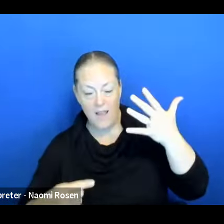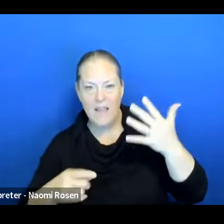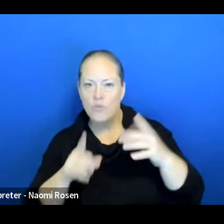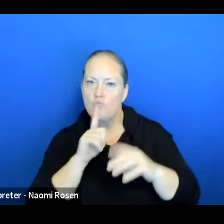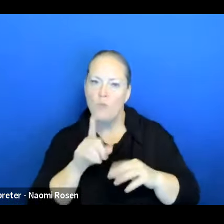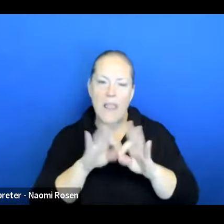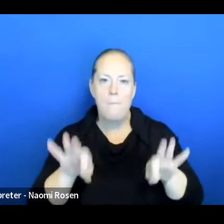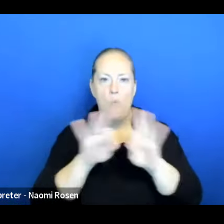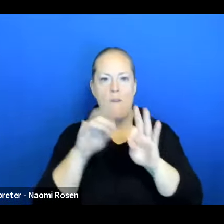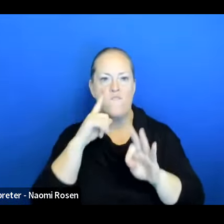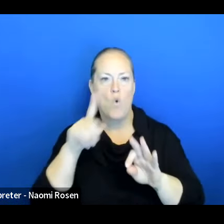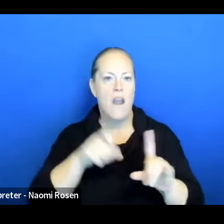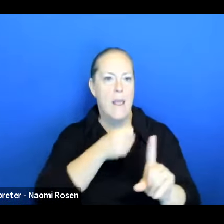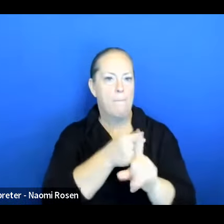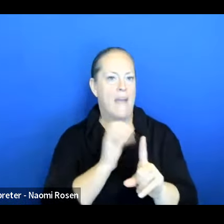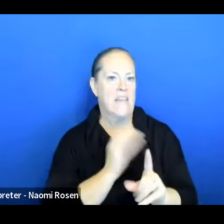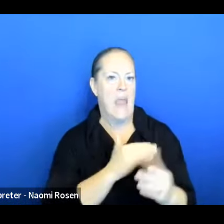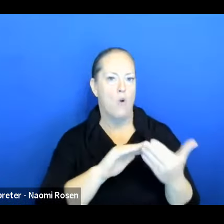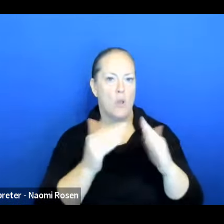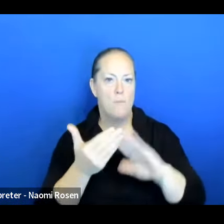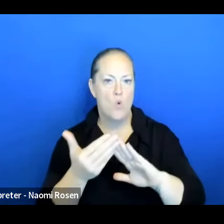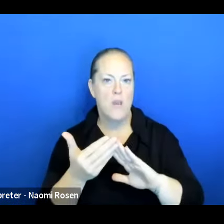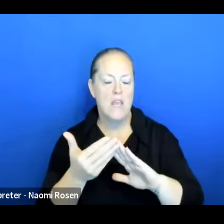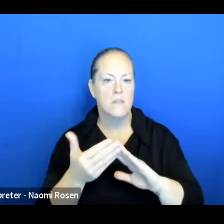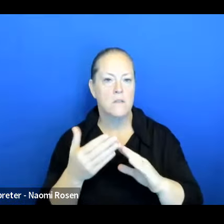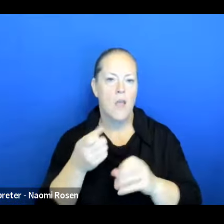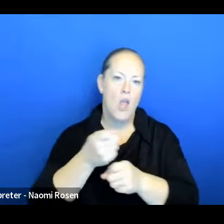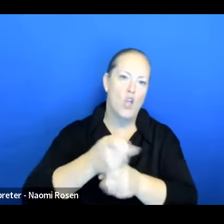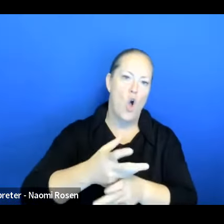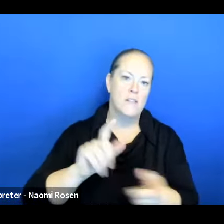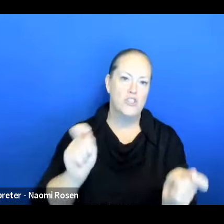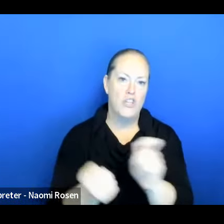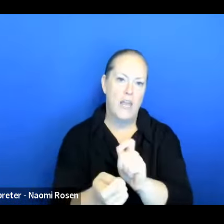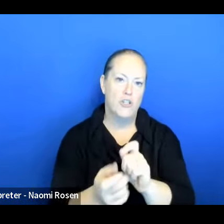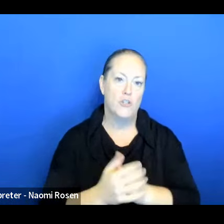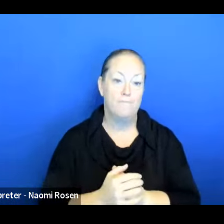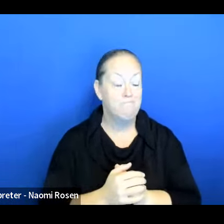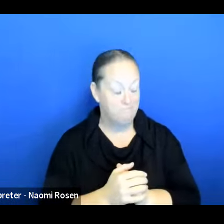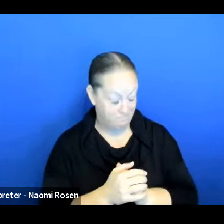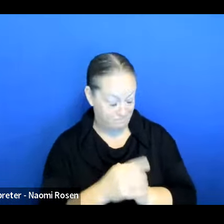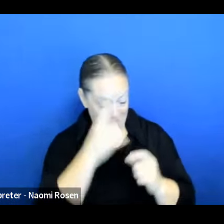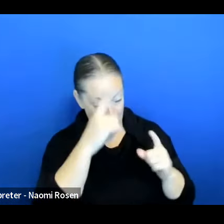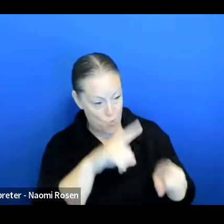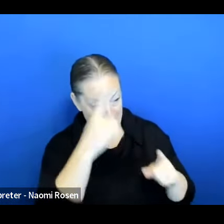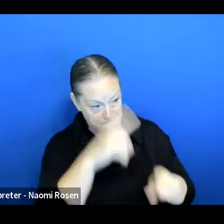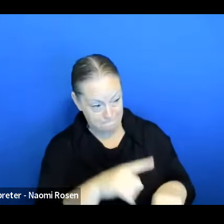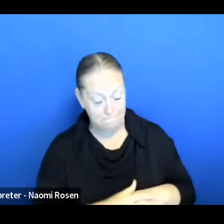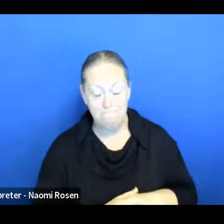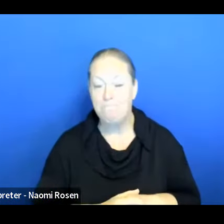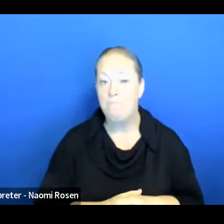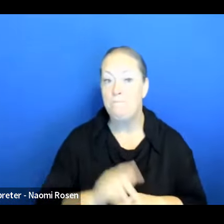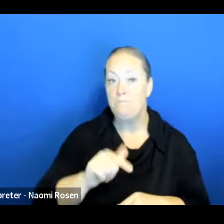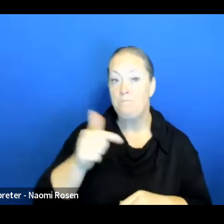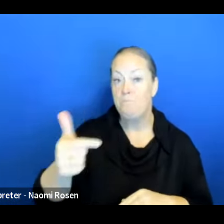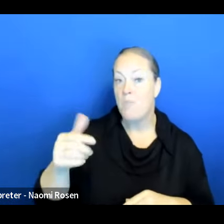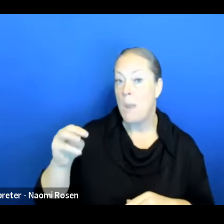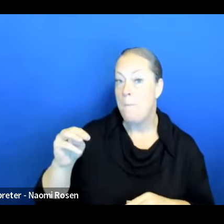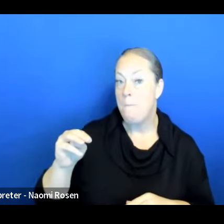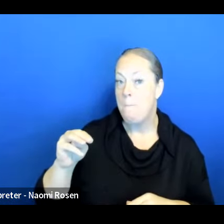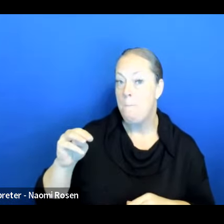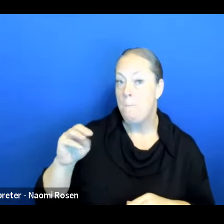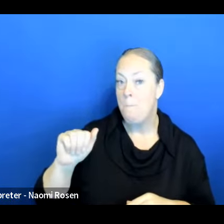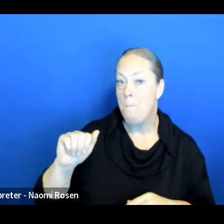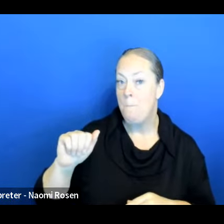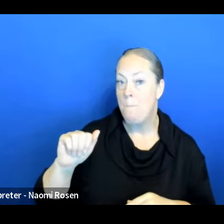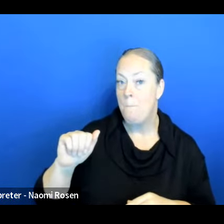in our community and a real change. Absolutely. Absolutely. Mr. McDonald. All right. So I